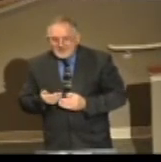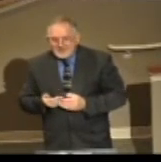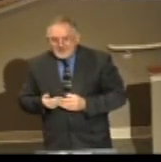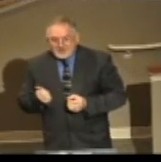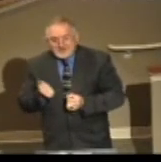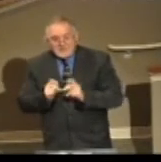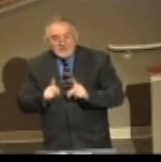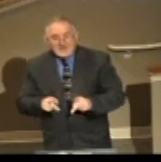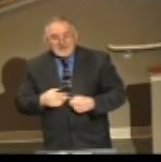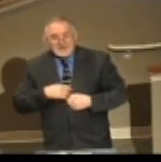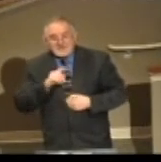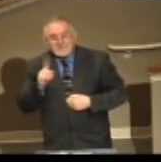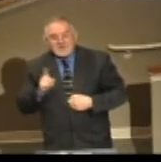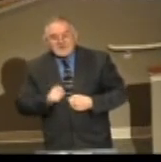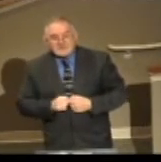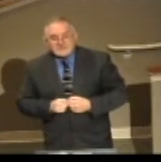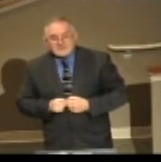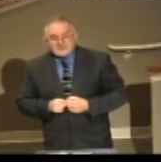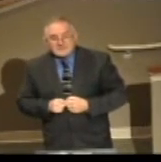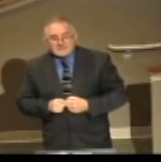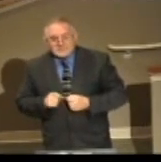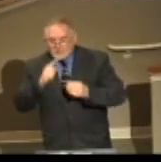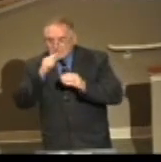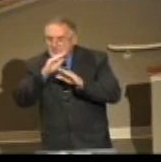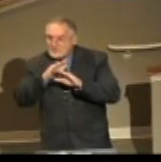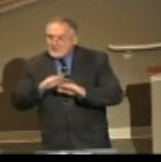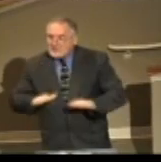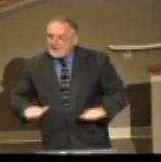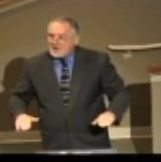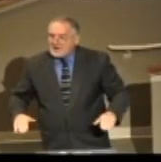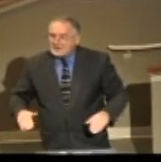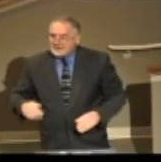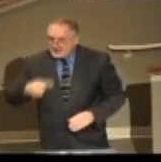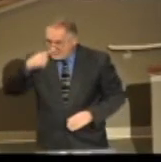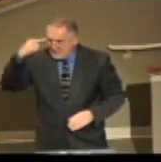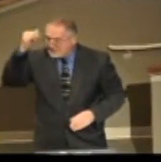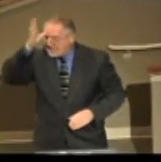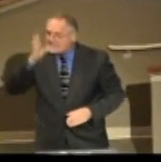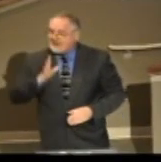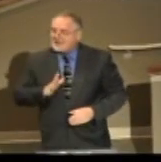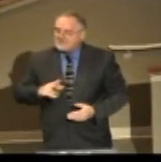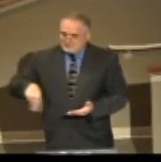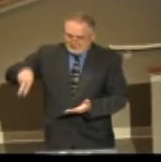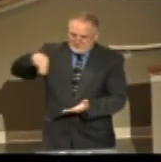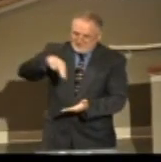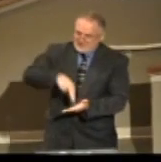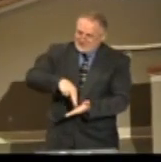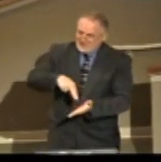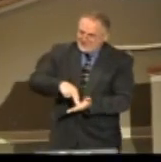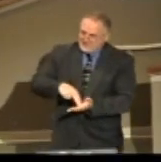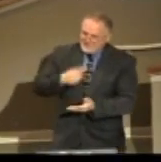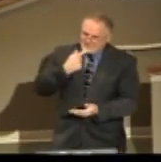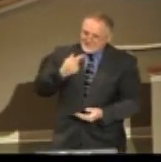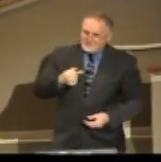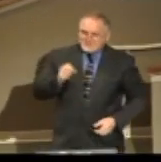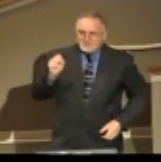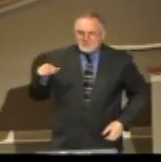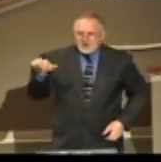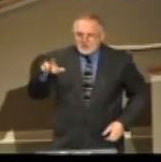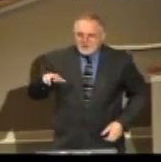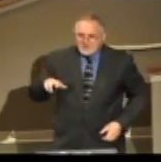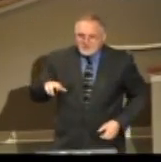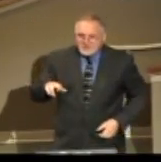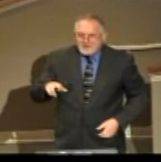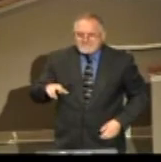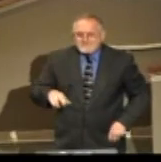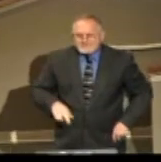said, anybody got a question? About 30 seconds, a dark skinned preacher with light hair stood up and he said, sir, Dr.